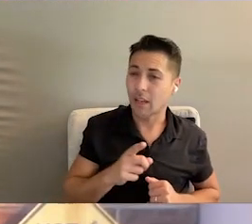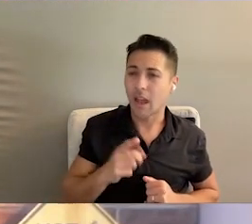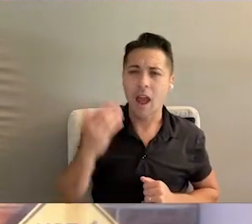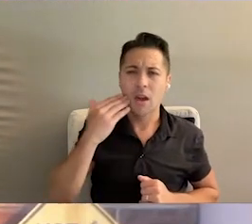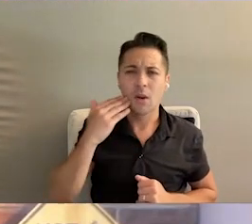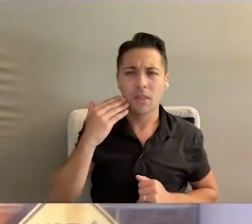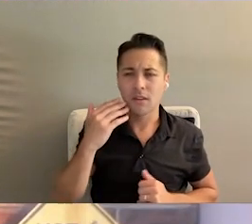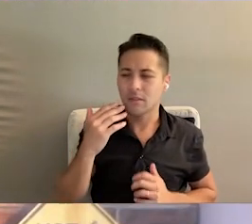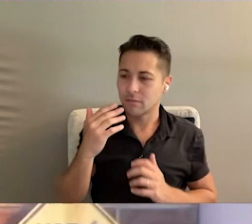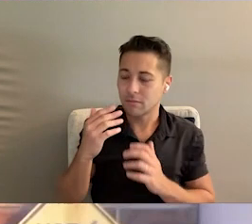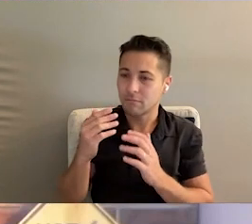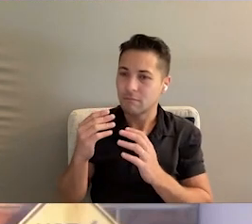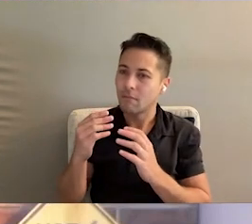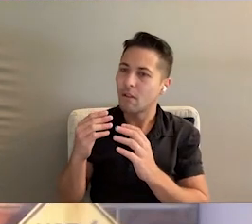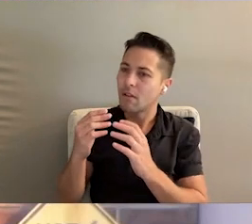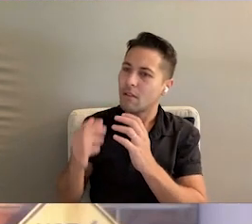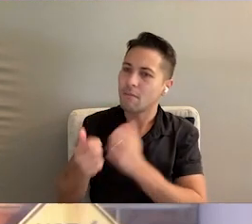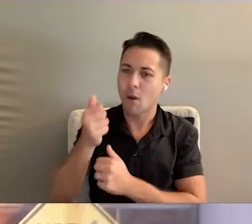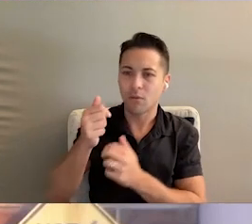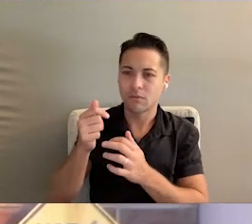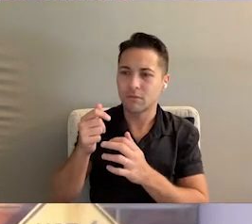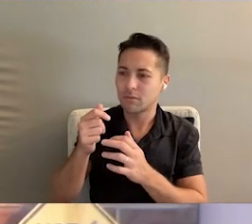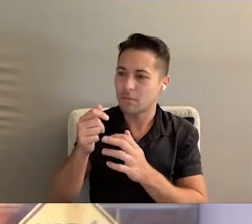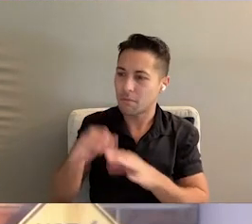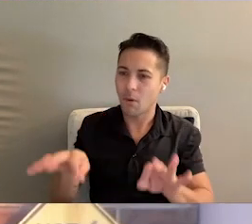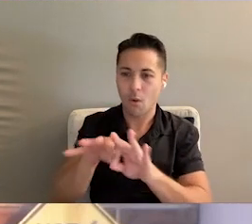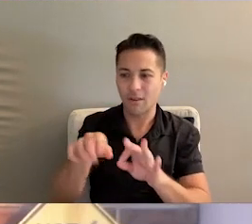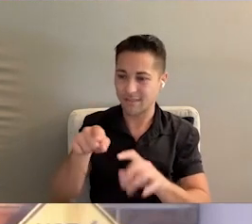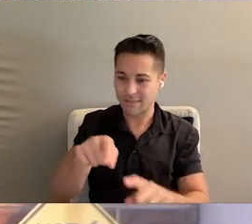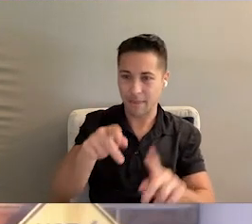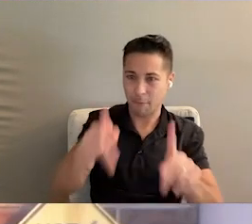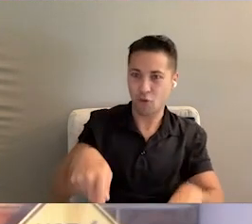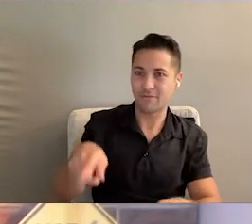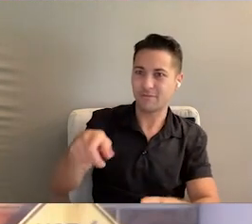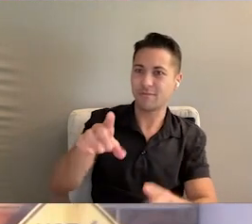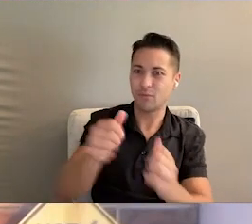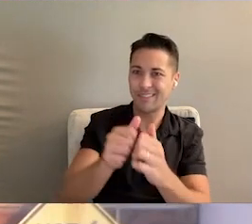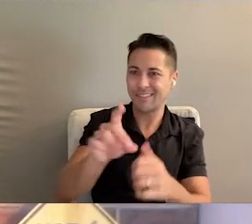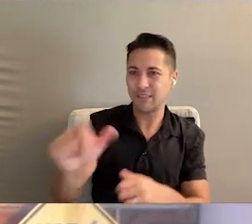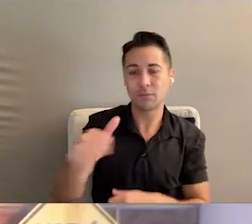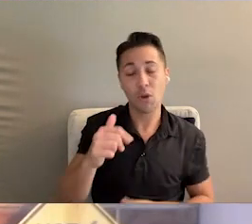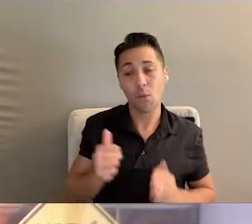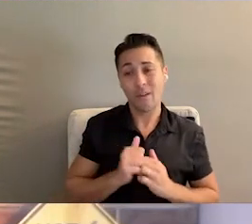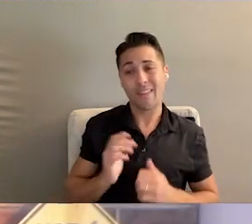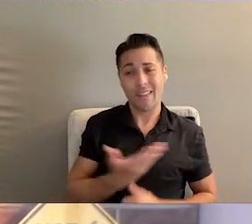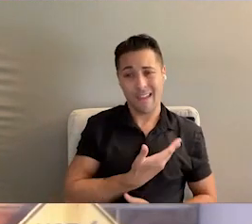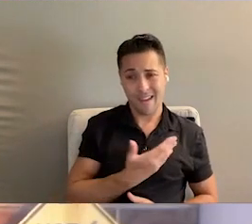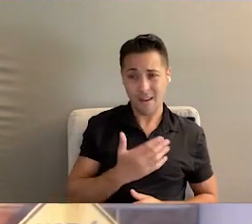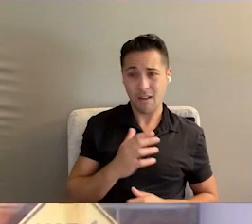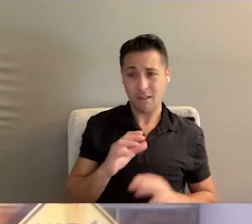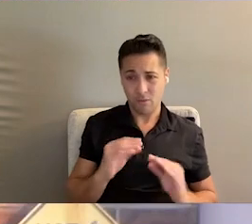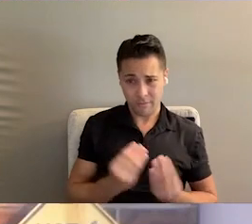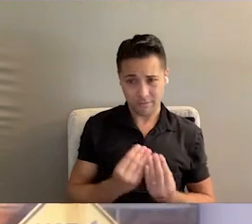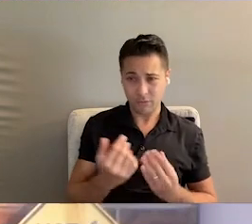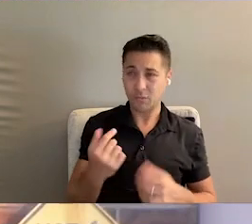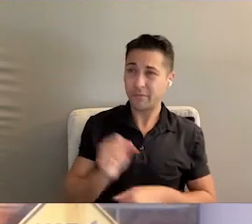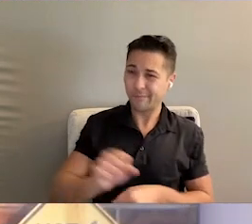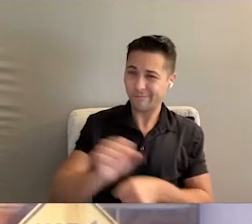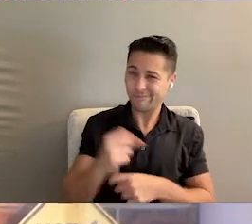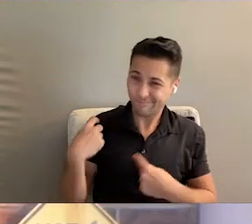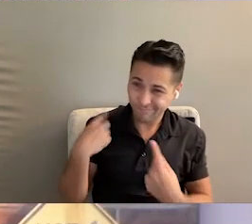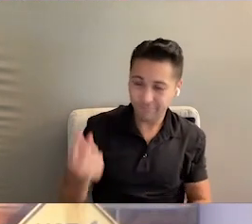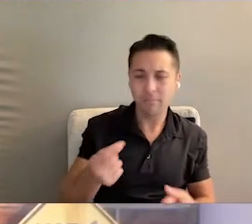that is important than the individual being the best individual that they can be. So at ARCA Broward, we have spent a lot of time over the years